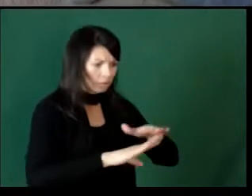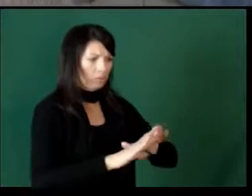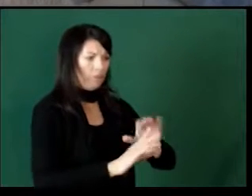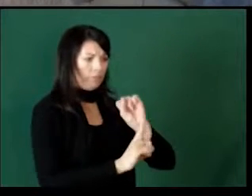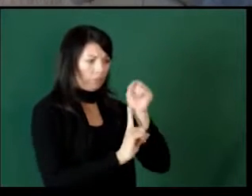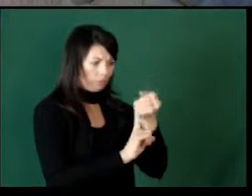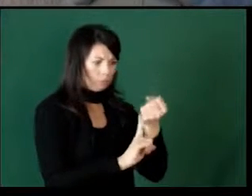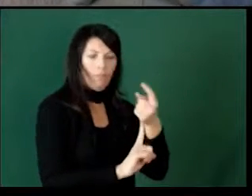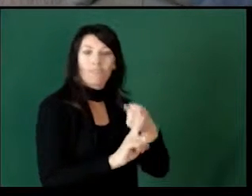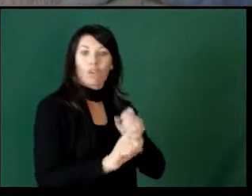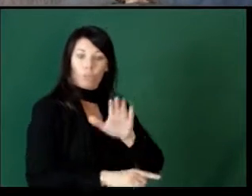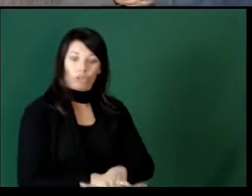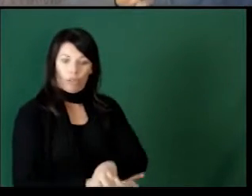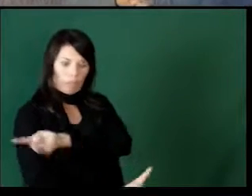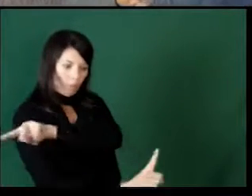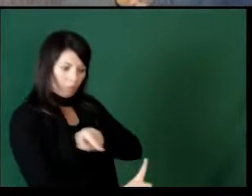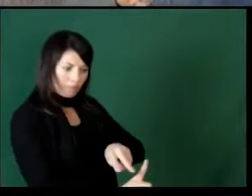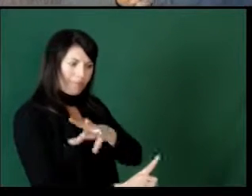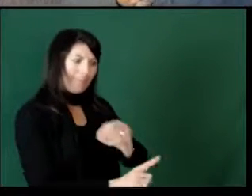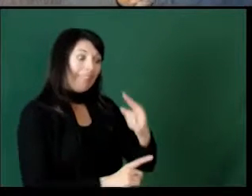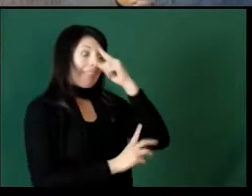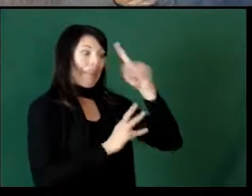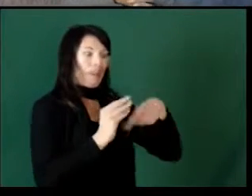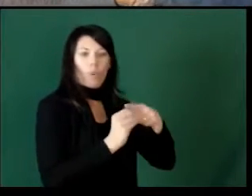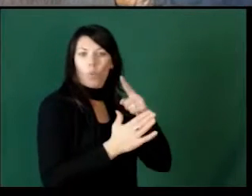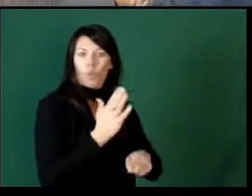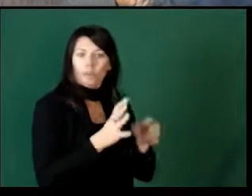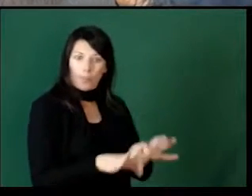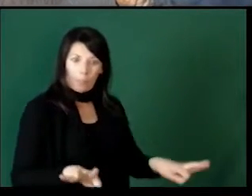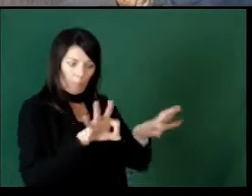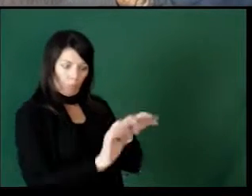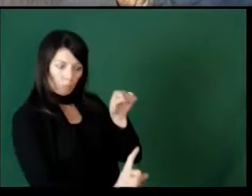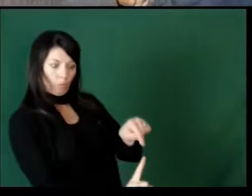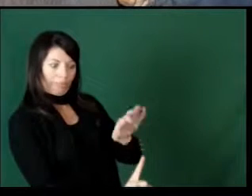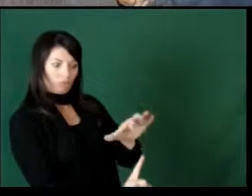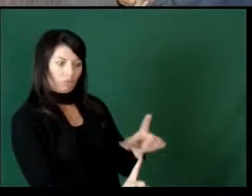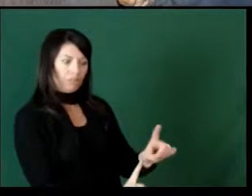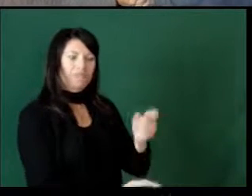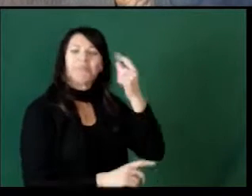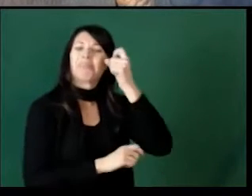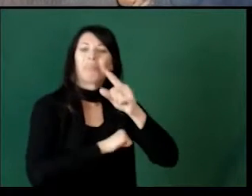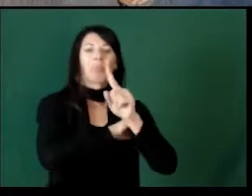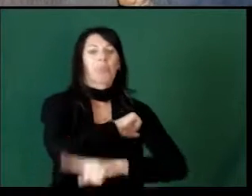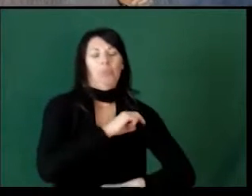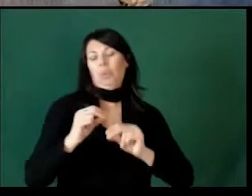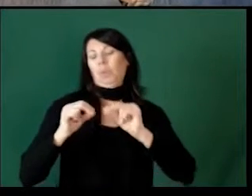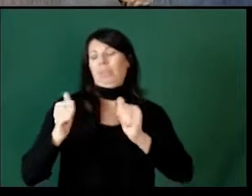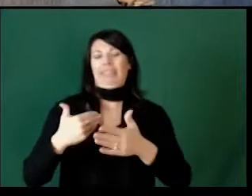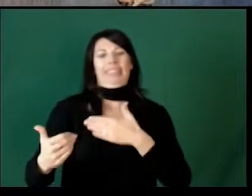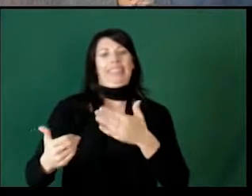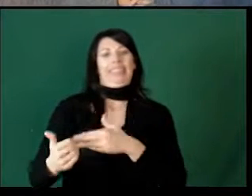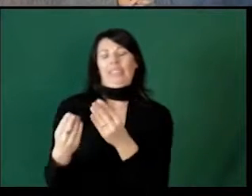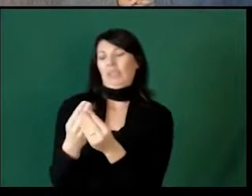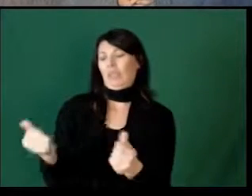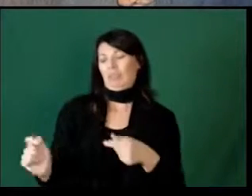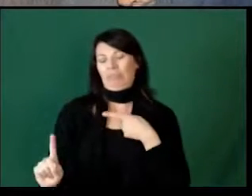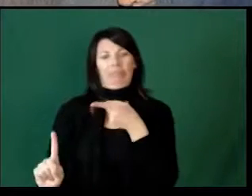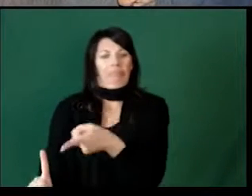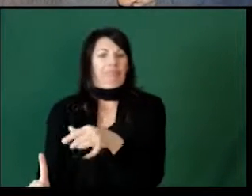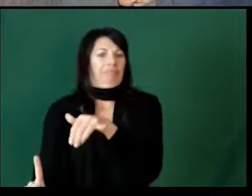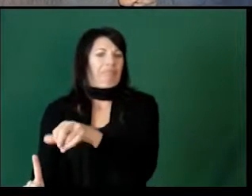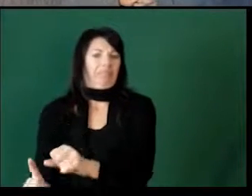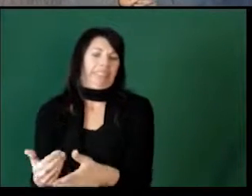situation from the child's perspective, and also think about what's important to that child. Punishment is a quick and easy solution,